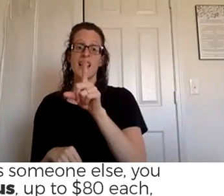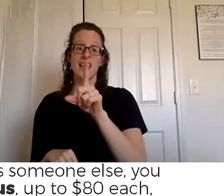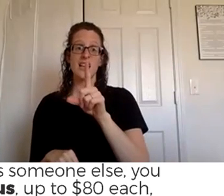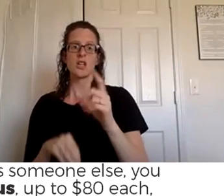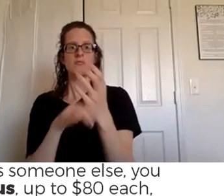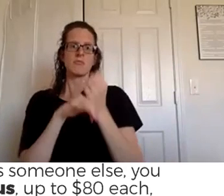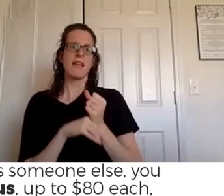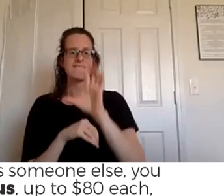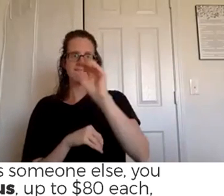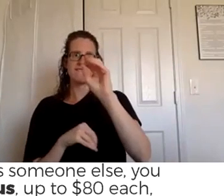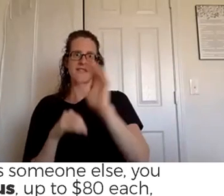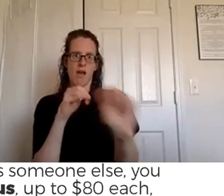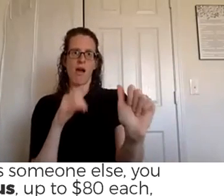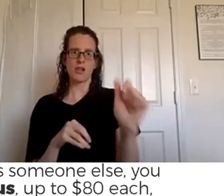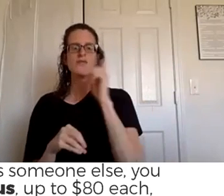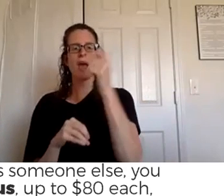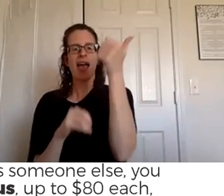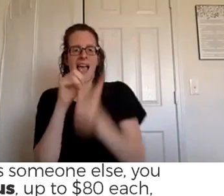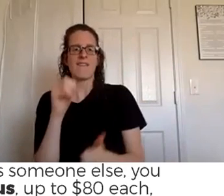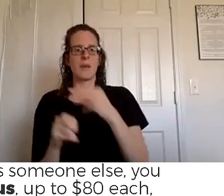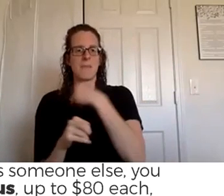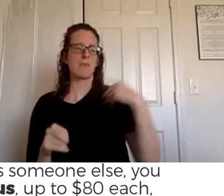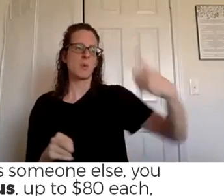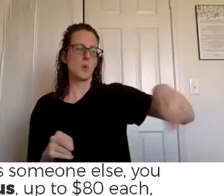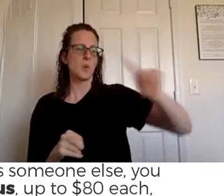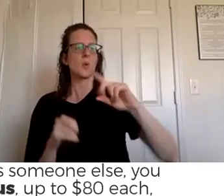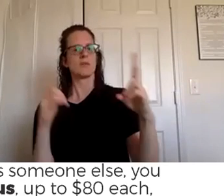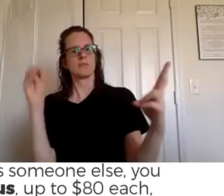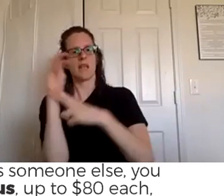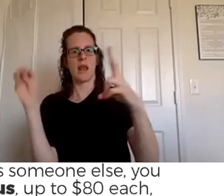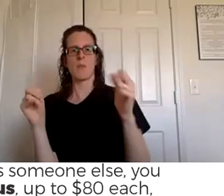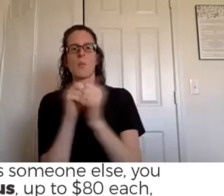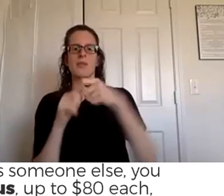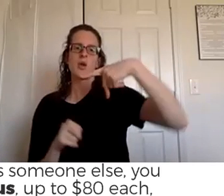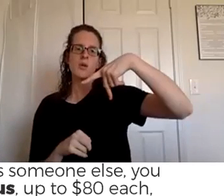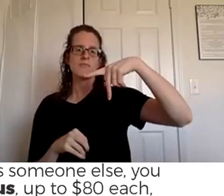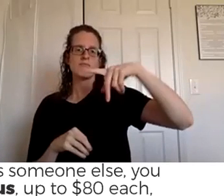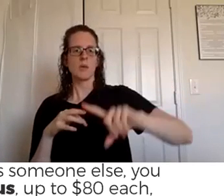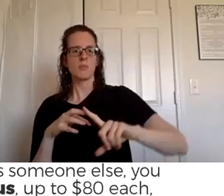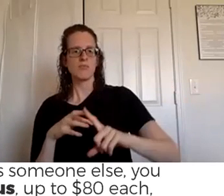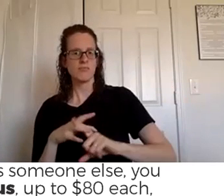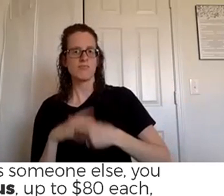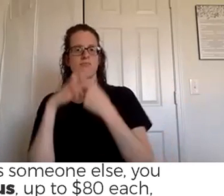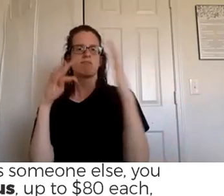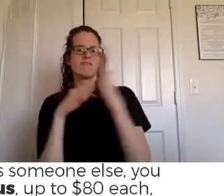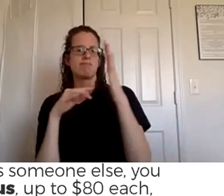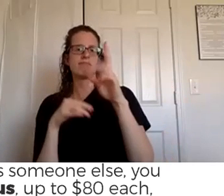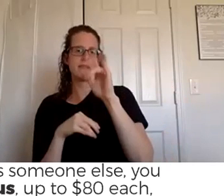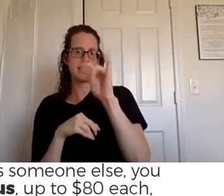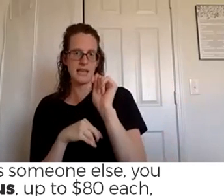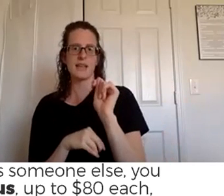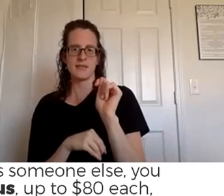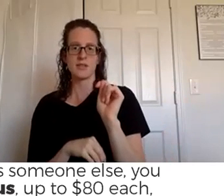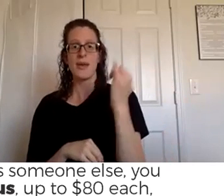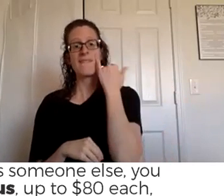50 for each member that you enroll with a premium starter kit so if you enrolled